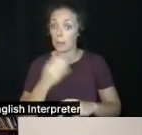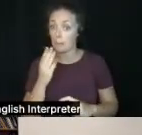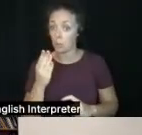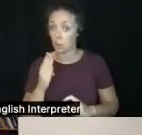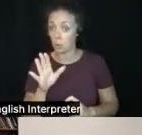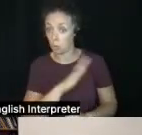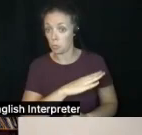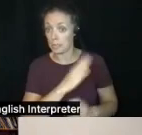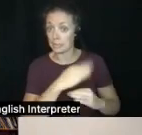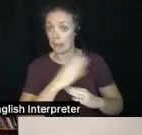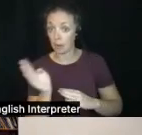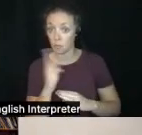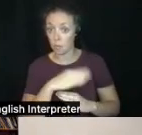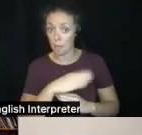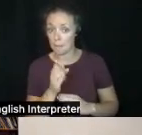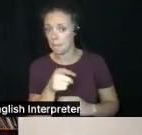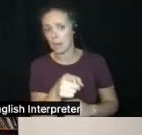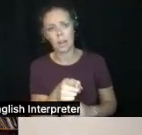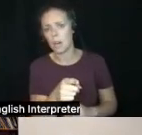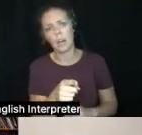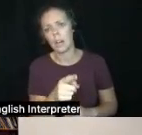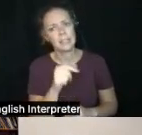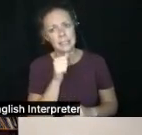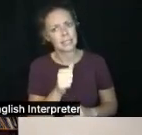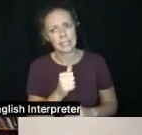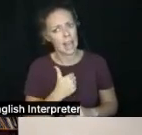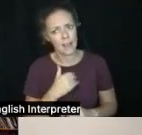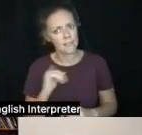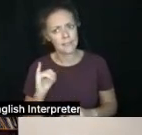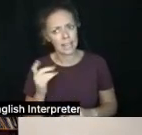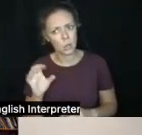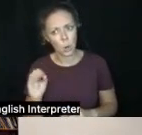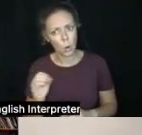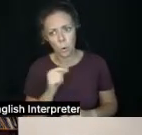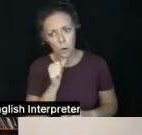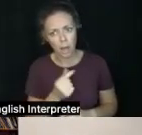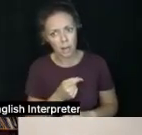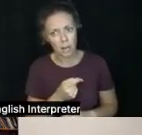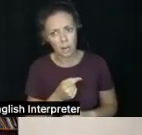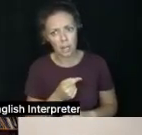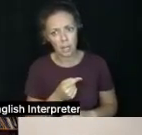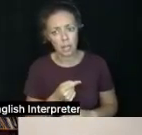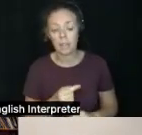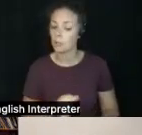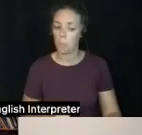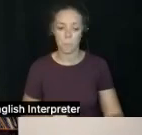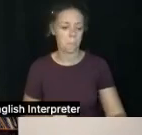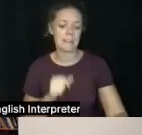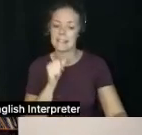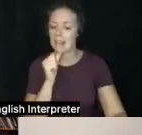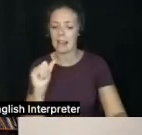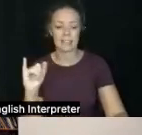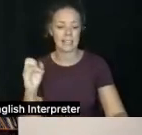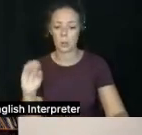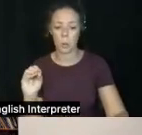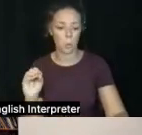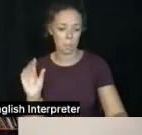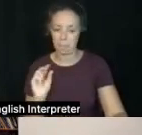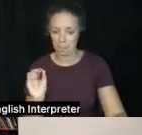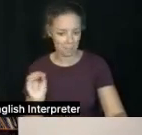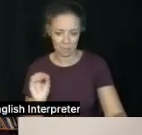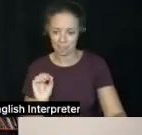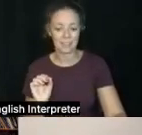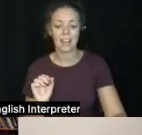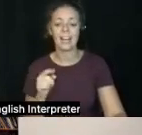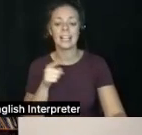this doesn't have indigo in it either, is it? It's the plant thing. this is not indigo. This is also just